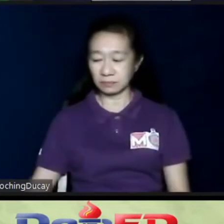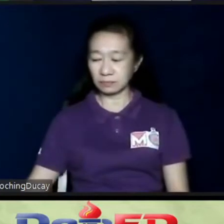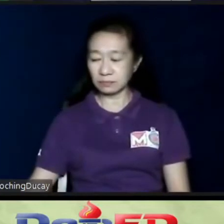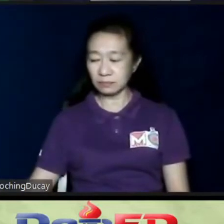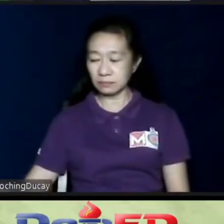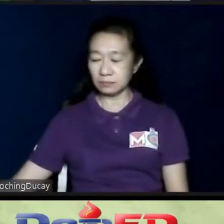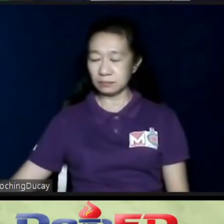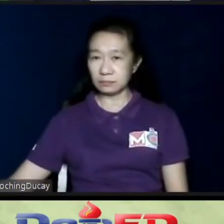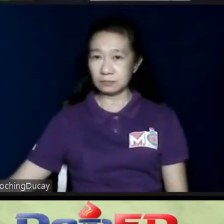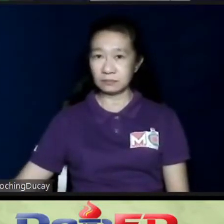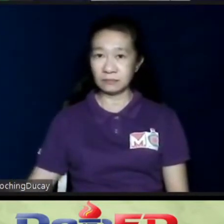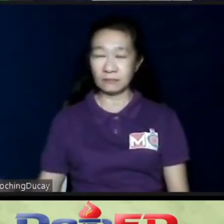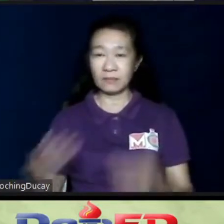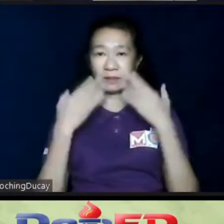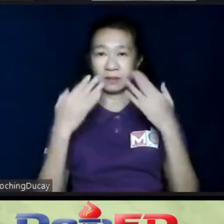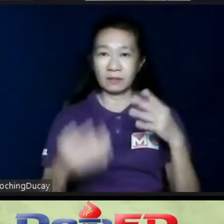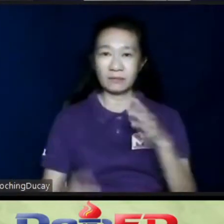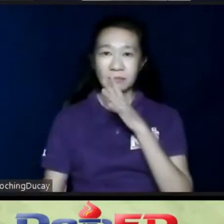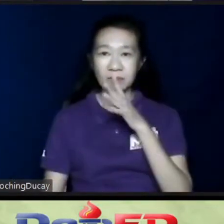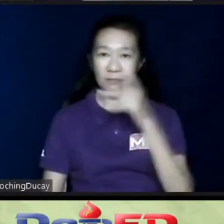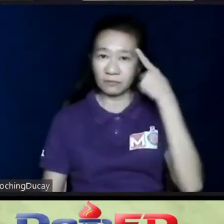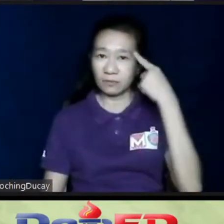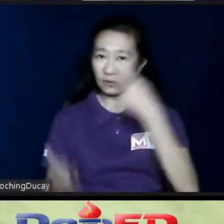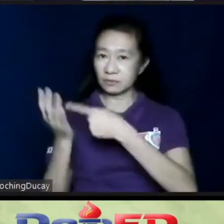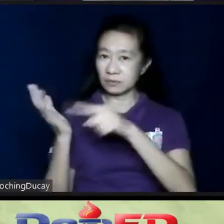Well, thank you, Mommy, for checking on them.